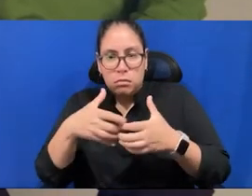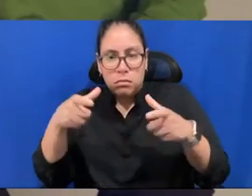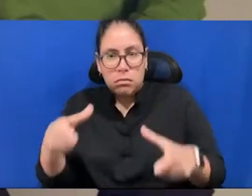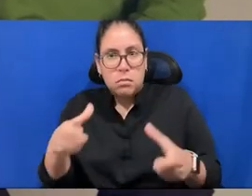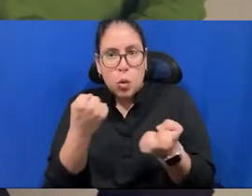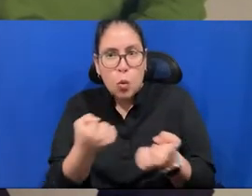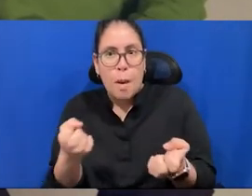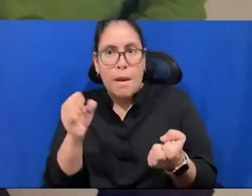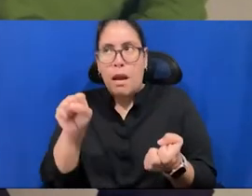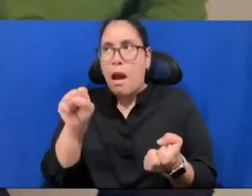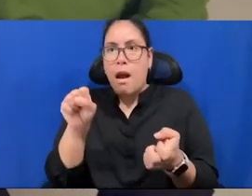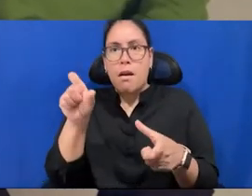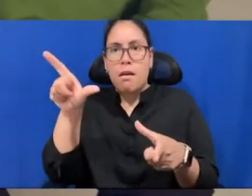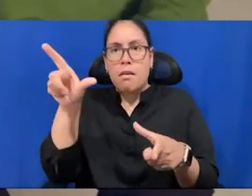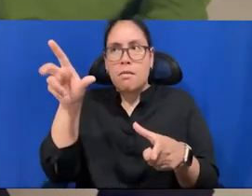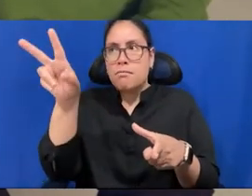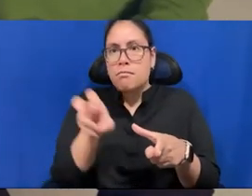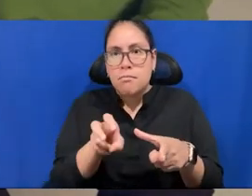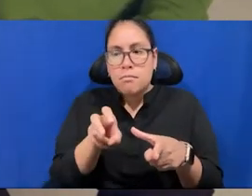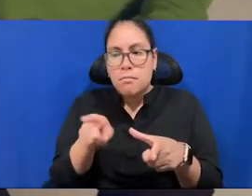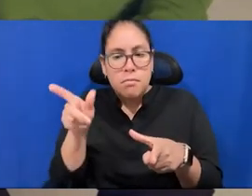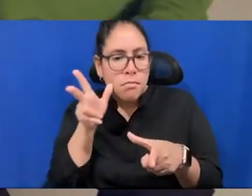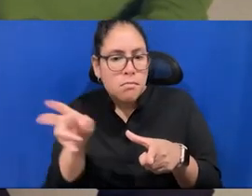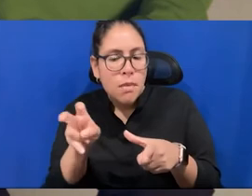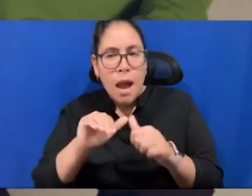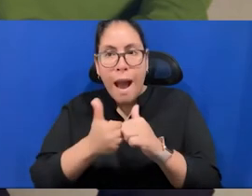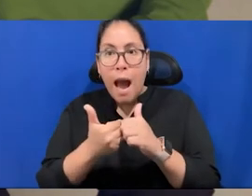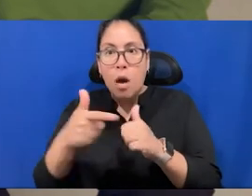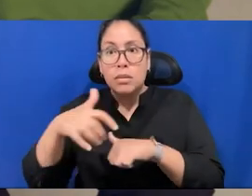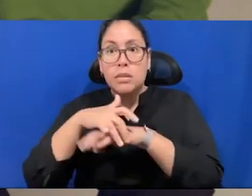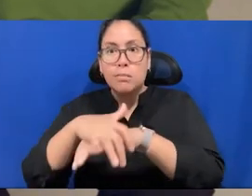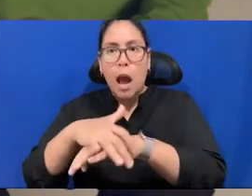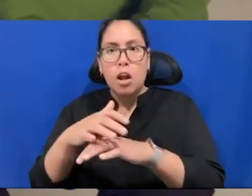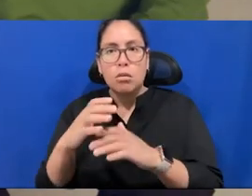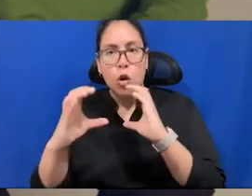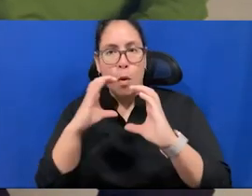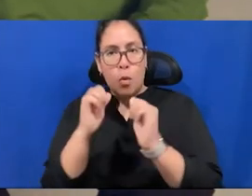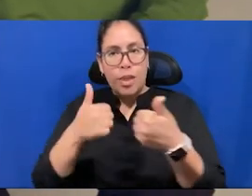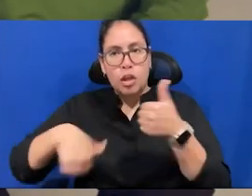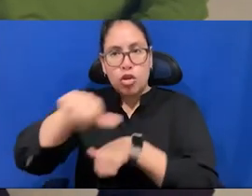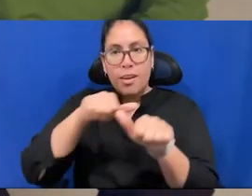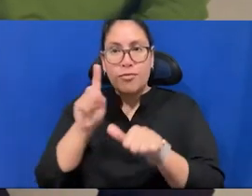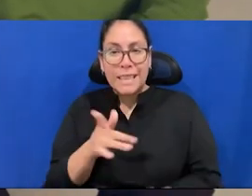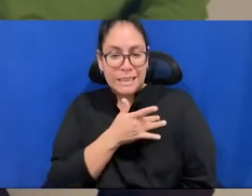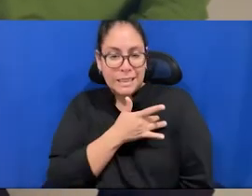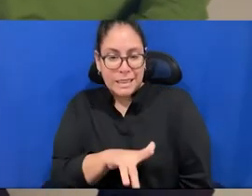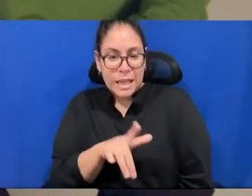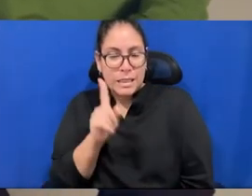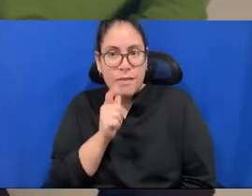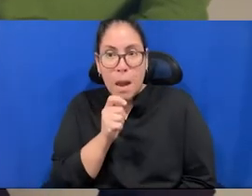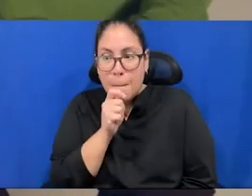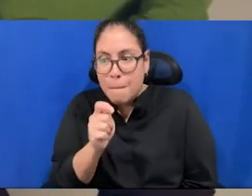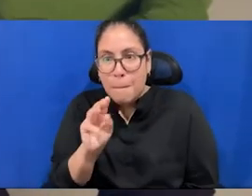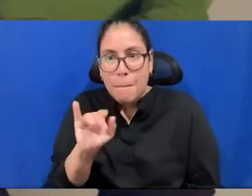how spiders communicate to each other. Uh, it's been a very sensitive microphone who are able to perceive even very, very tiny vibration.